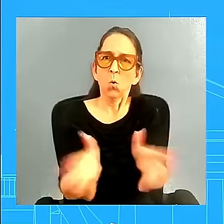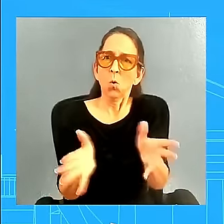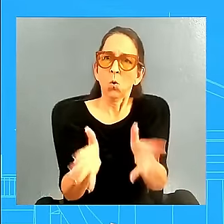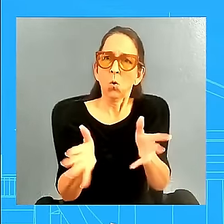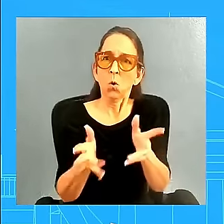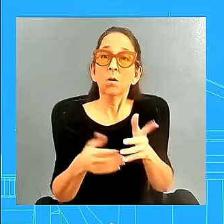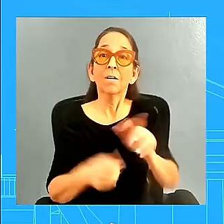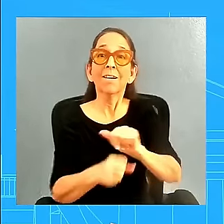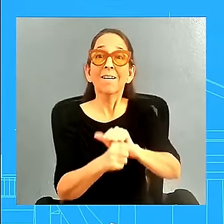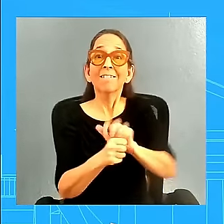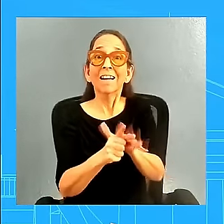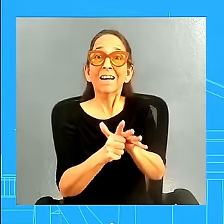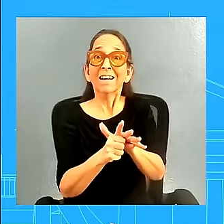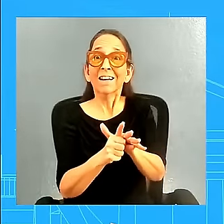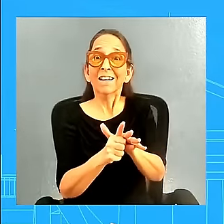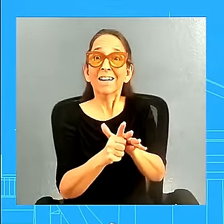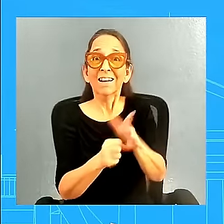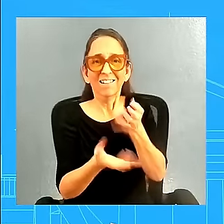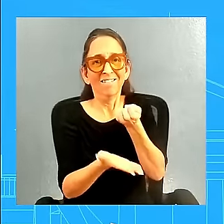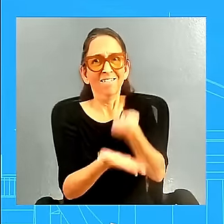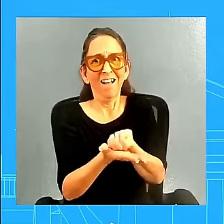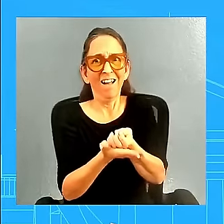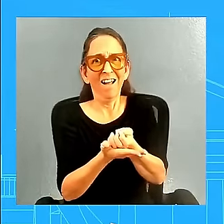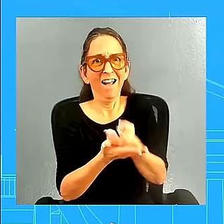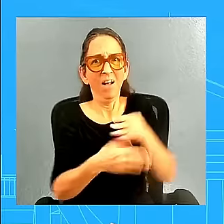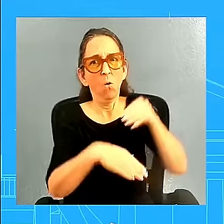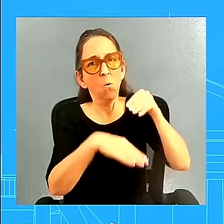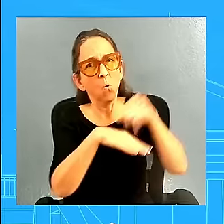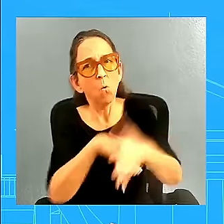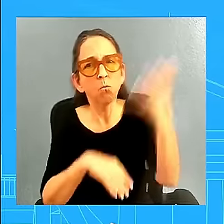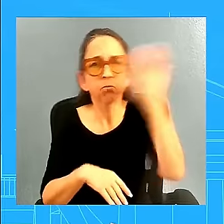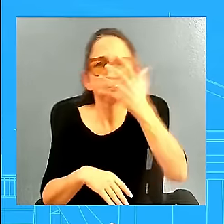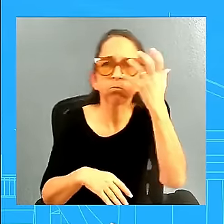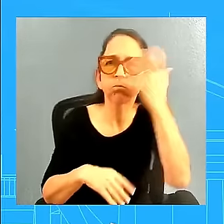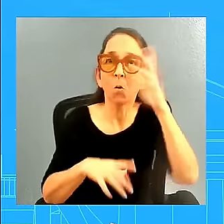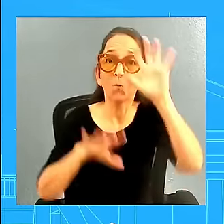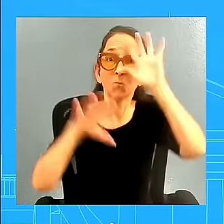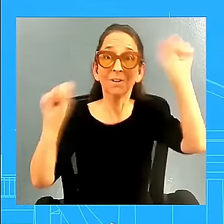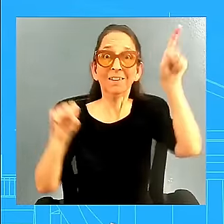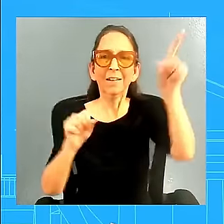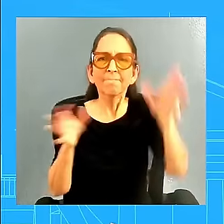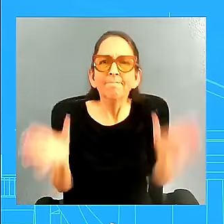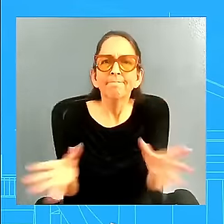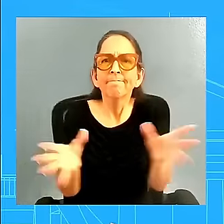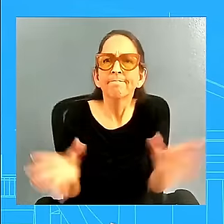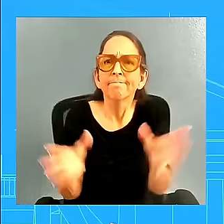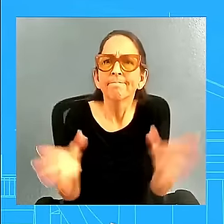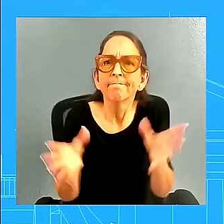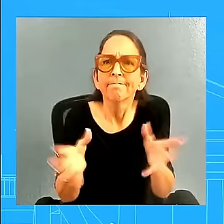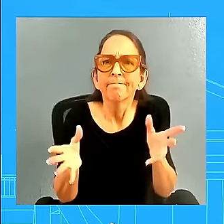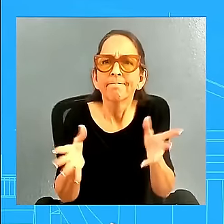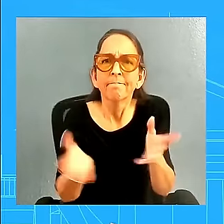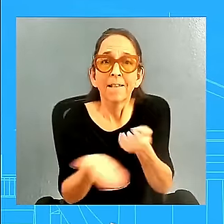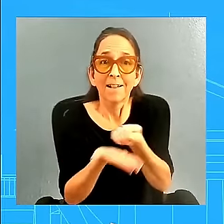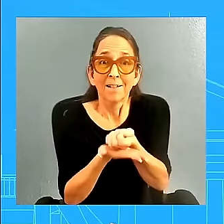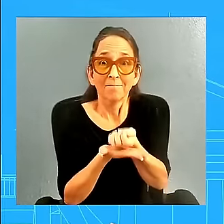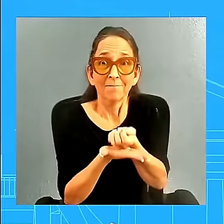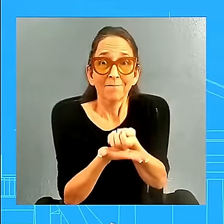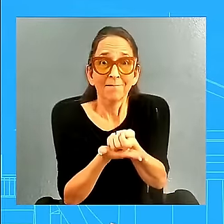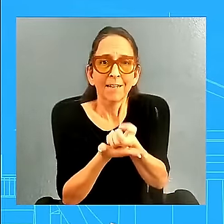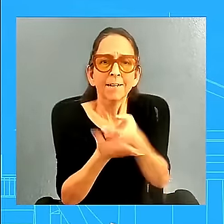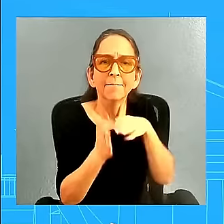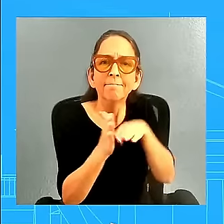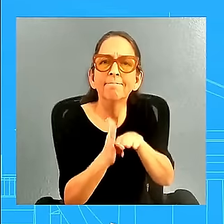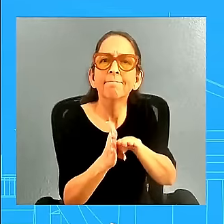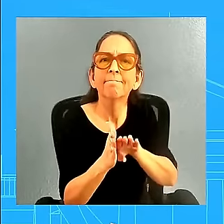we are now leading as a country in the world when it comes to the economy. So I think he was able to do both things. I think he was able to speak